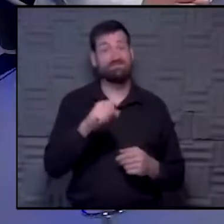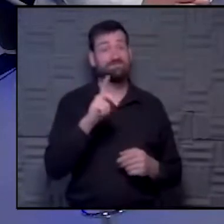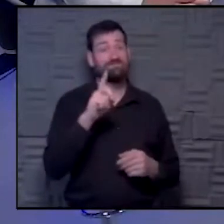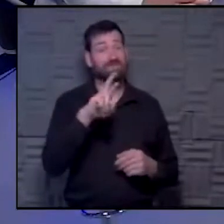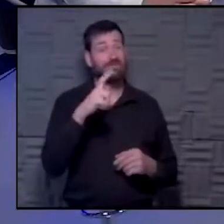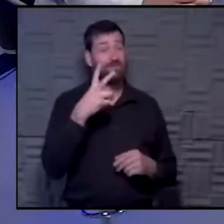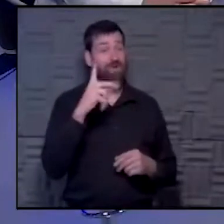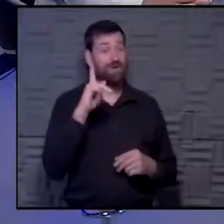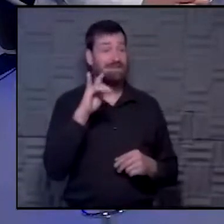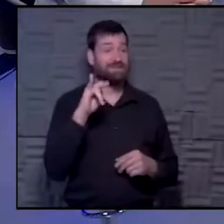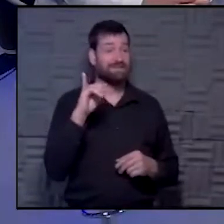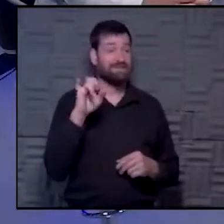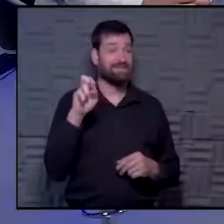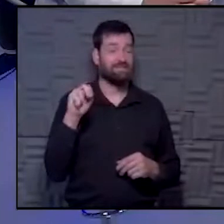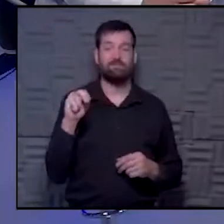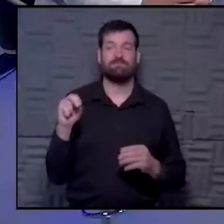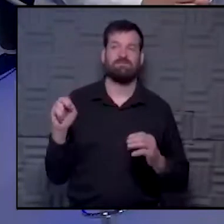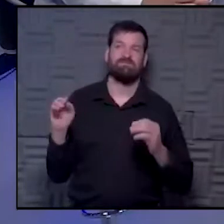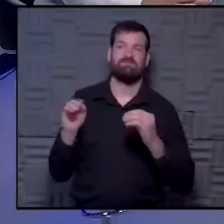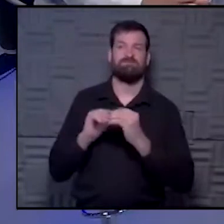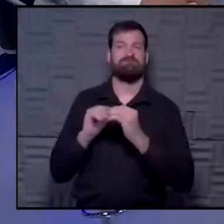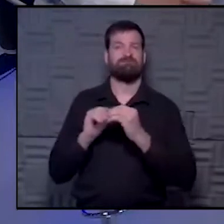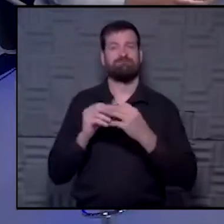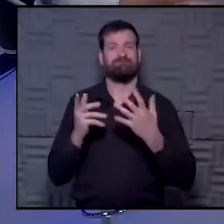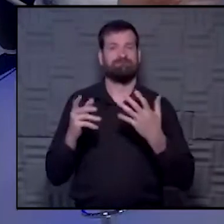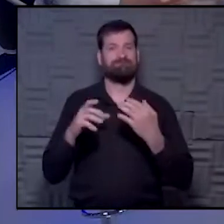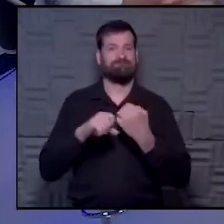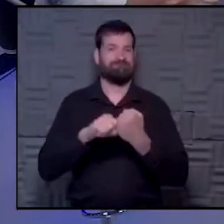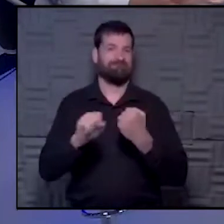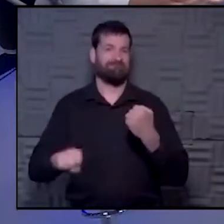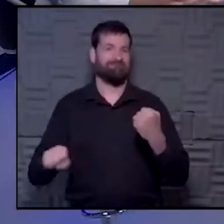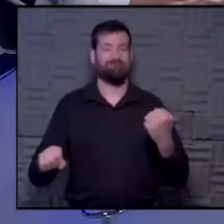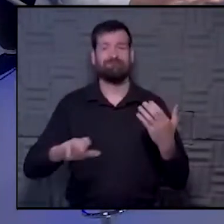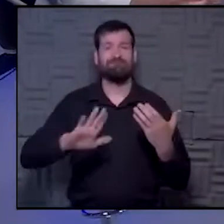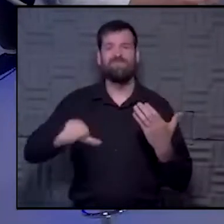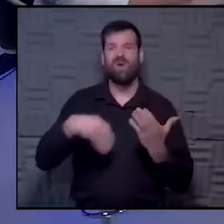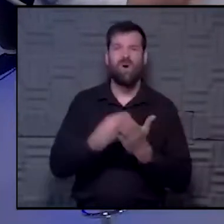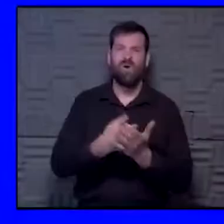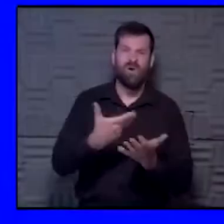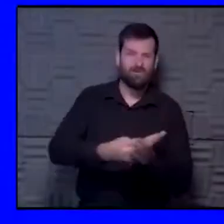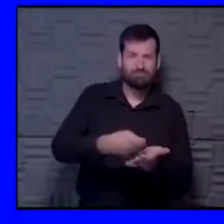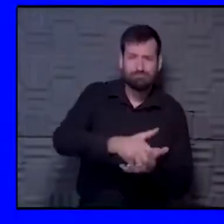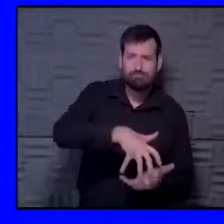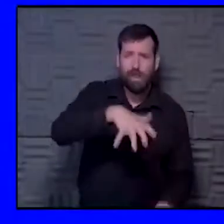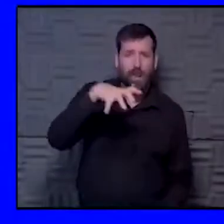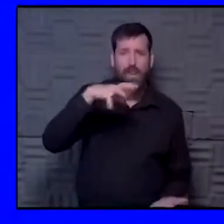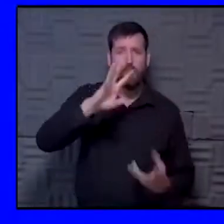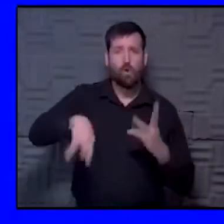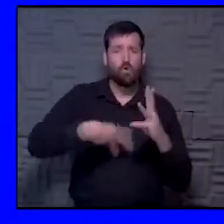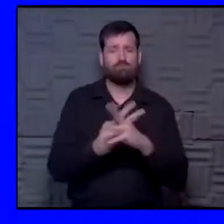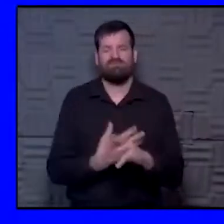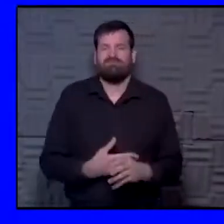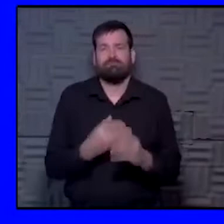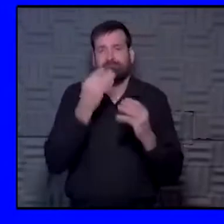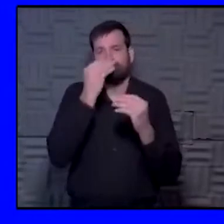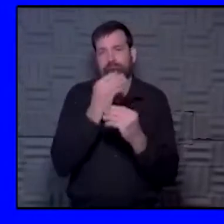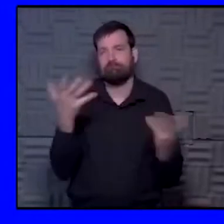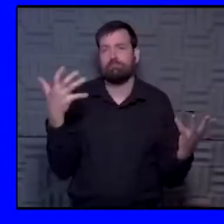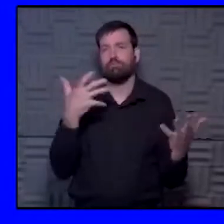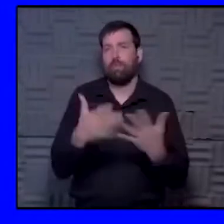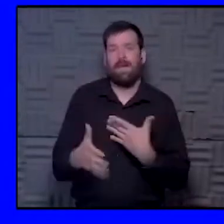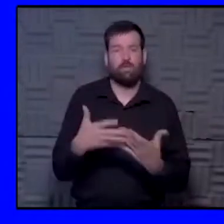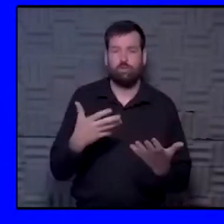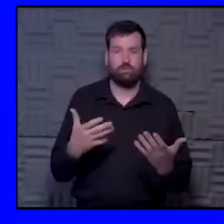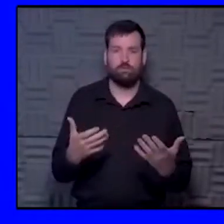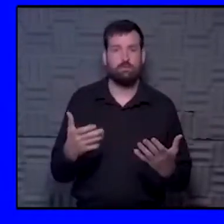Hawkinson. I'll be a little bit more loquacious with that. But, you know, all the wealth in the world doesn't matter, and we see people who have wealth and